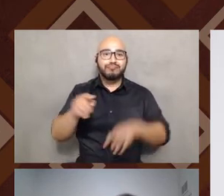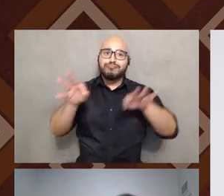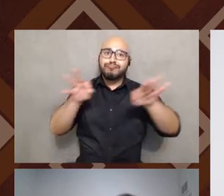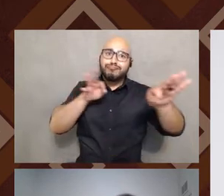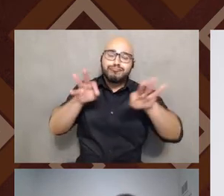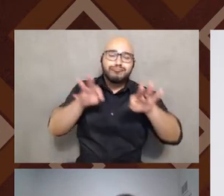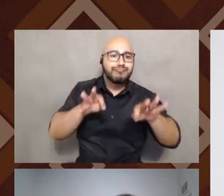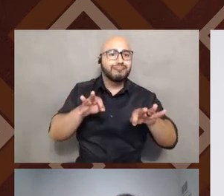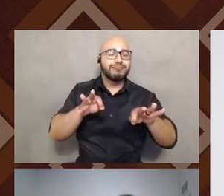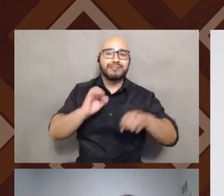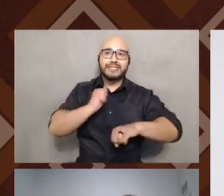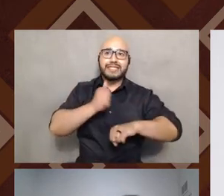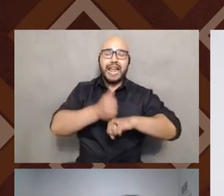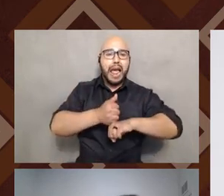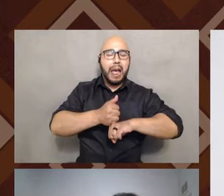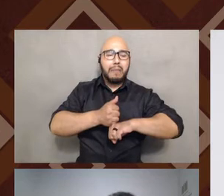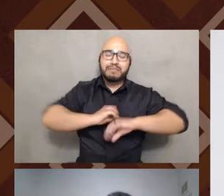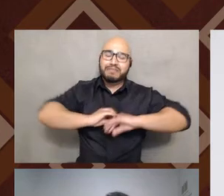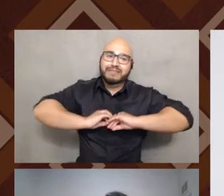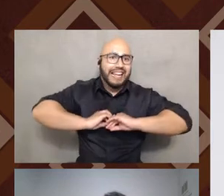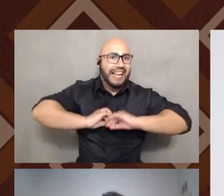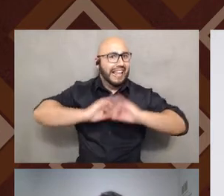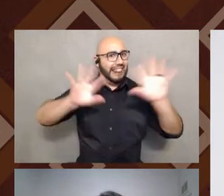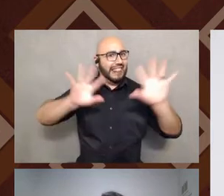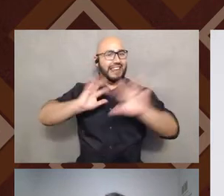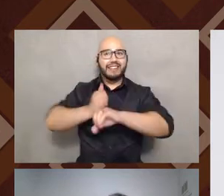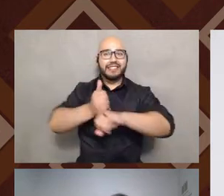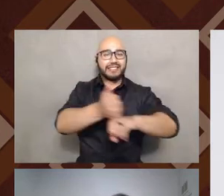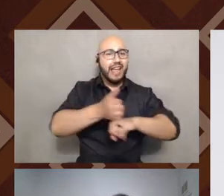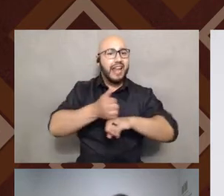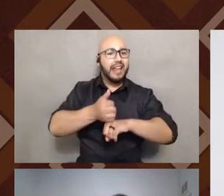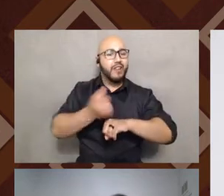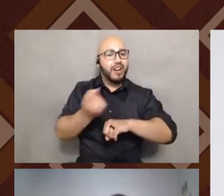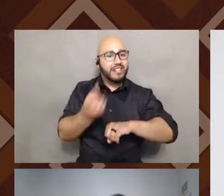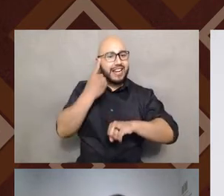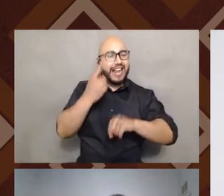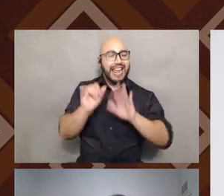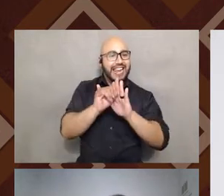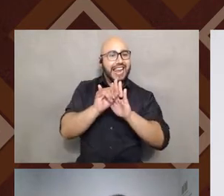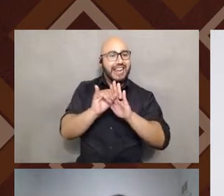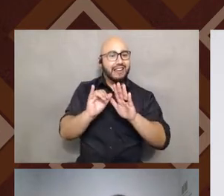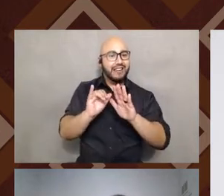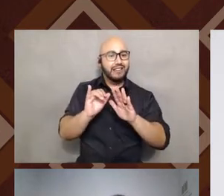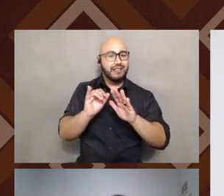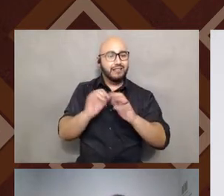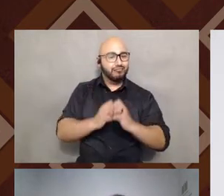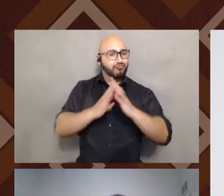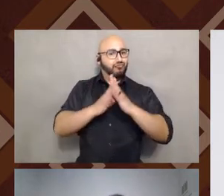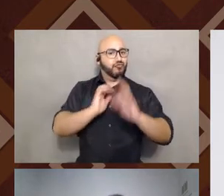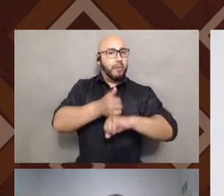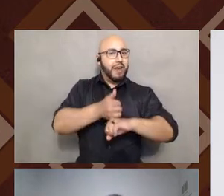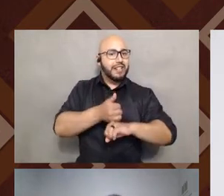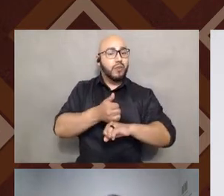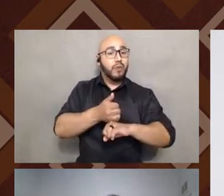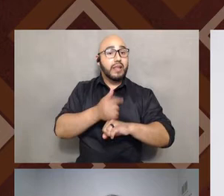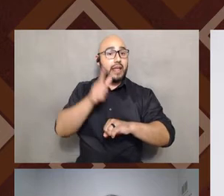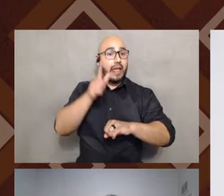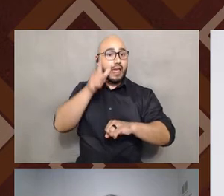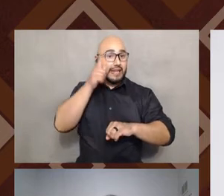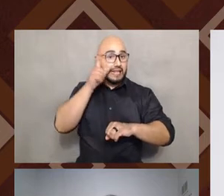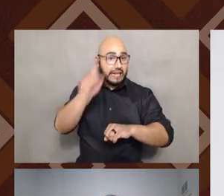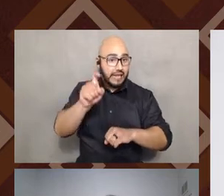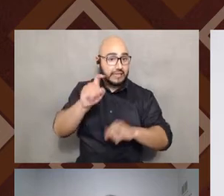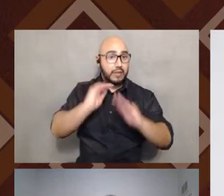setting here for understanding identity formation, not just again, within Latinx communities, but more broadly speaking,